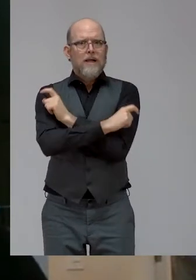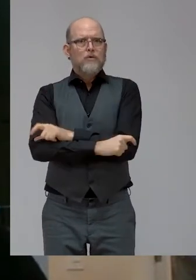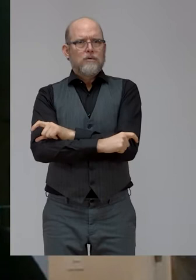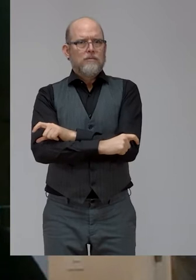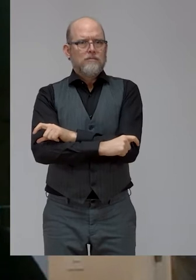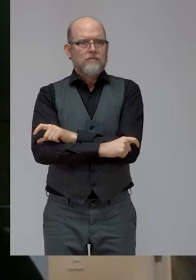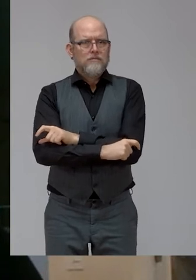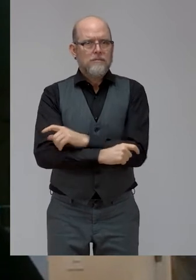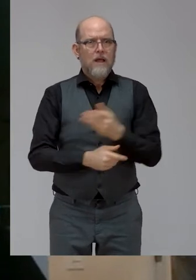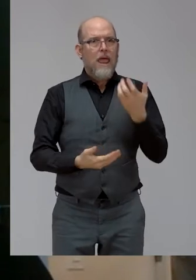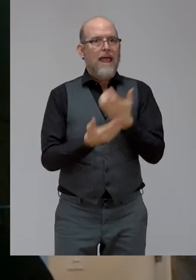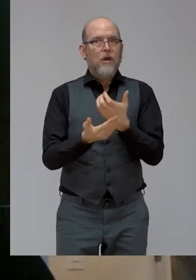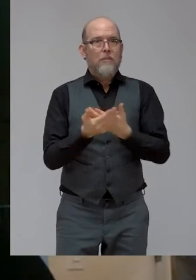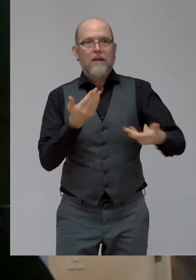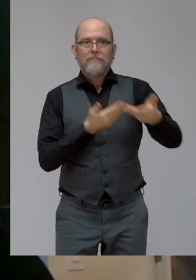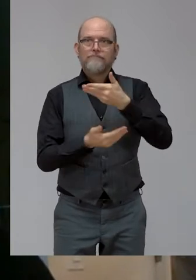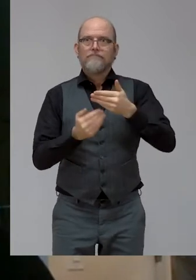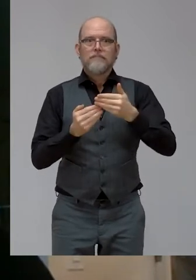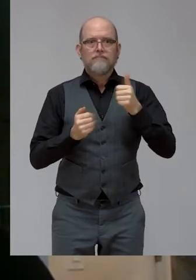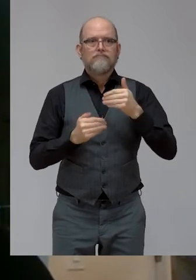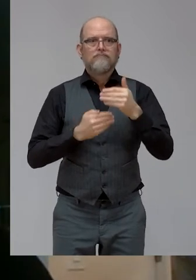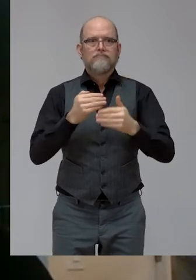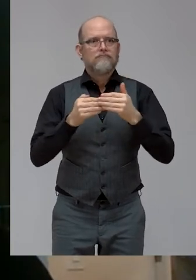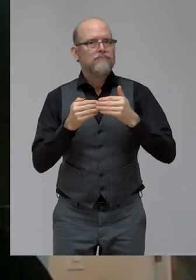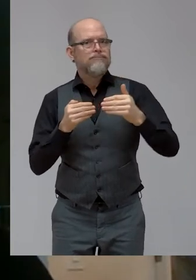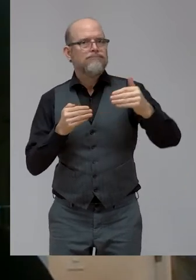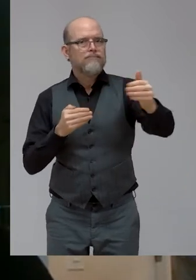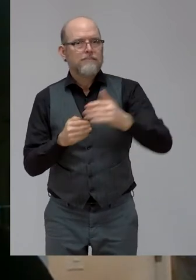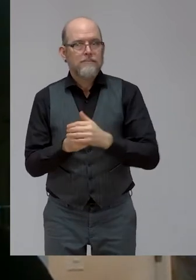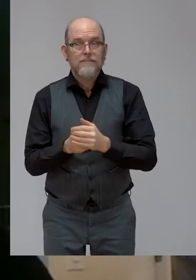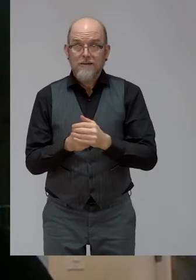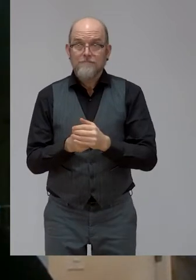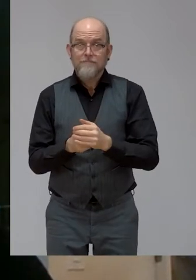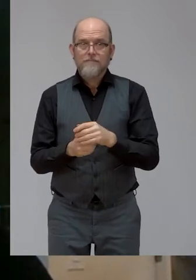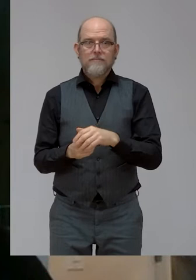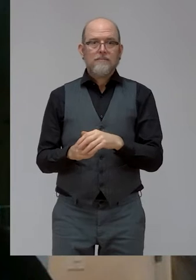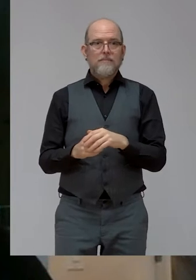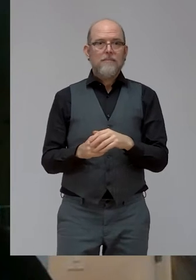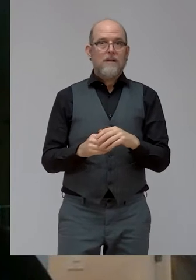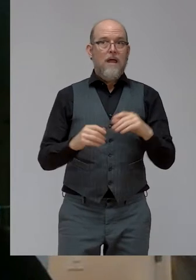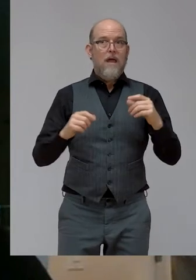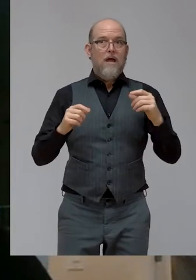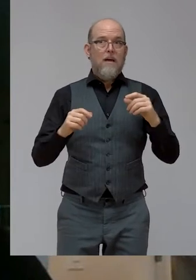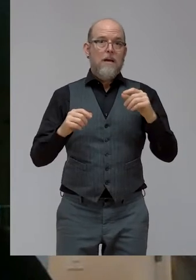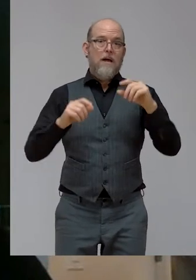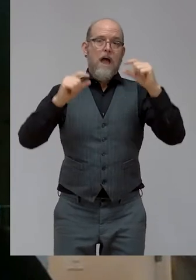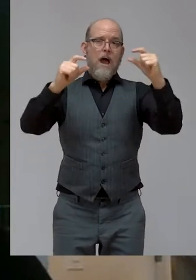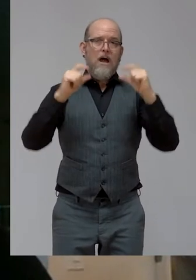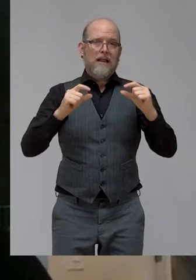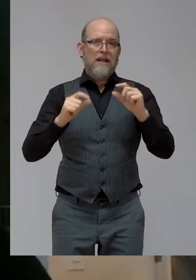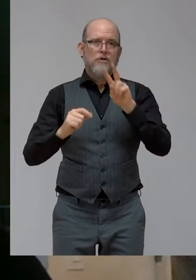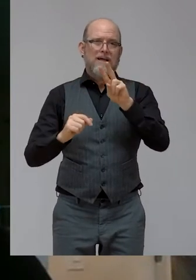enhanced. Article 27 of the CRPD recognizes the rights of persons with disabilities